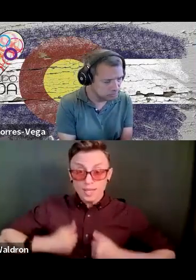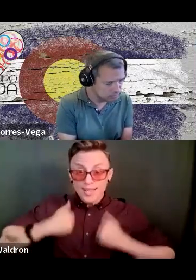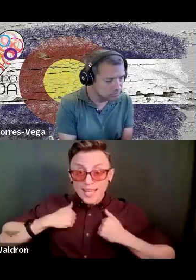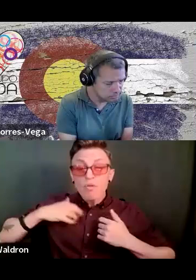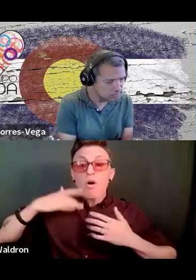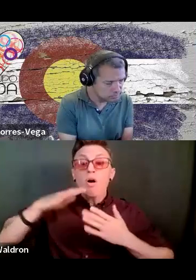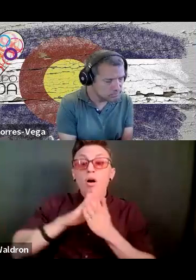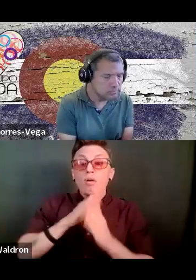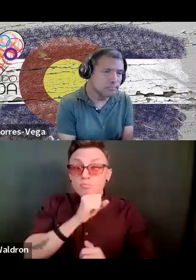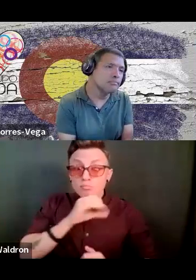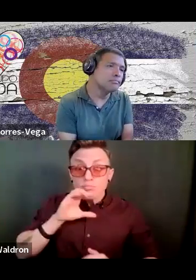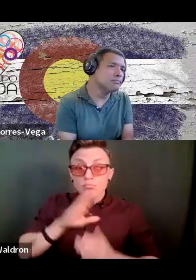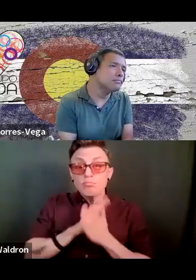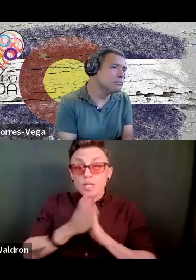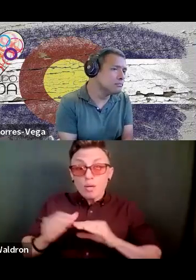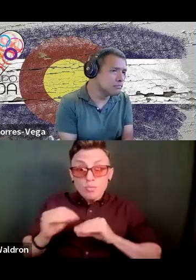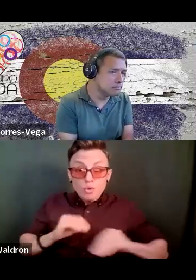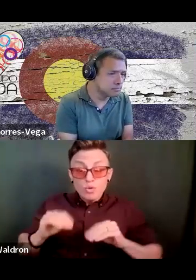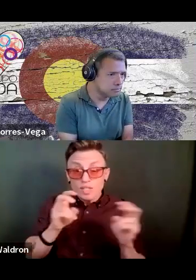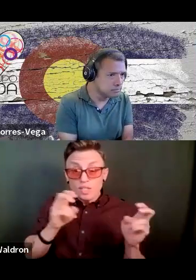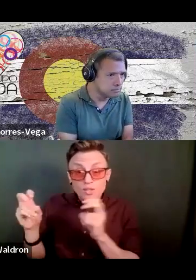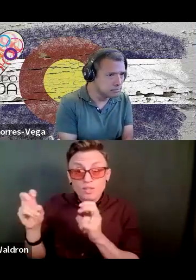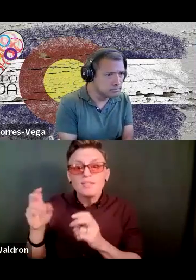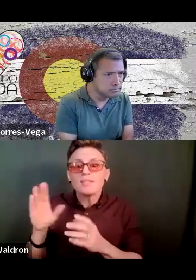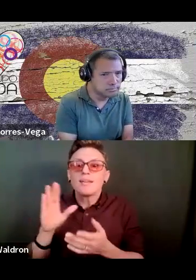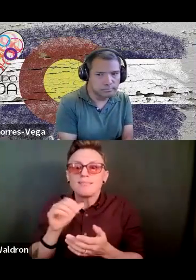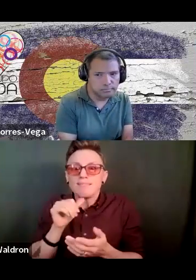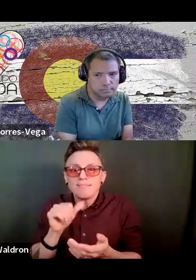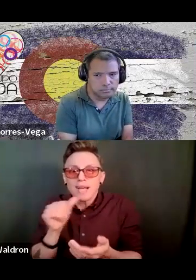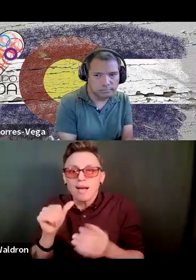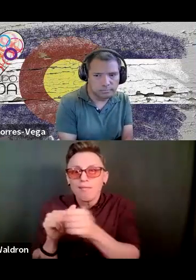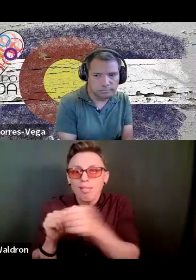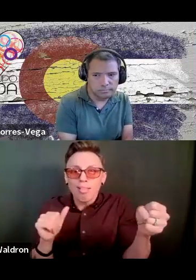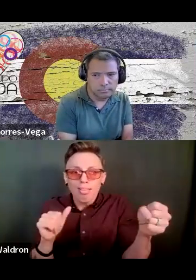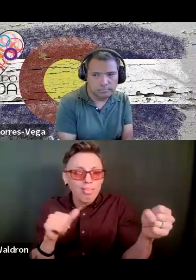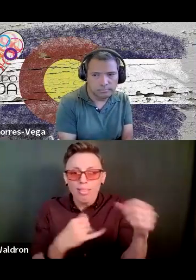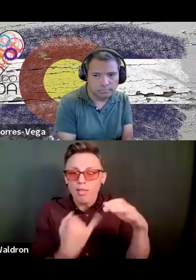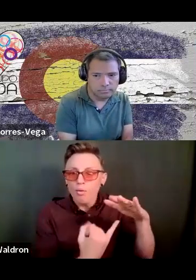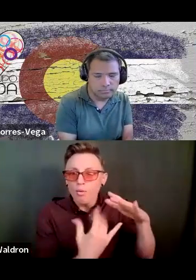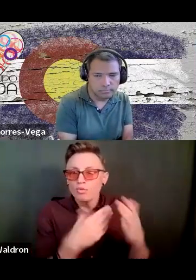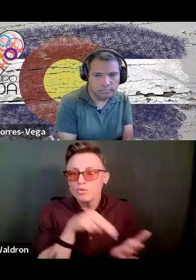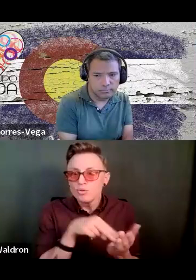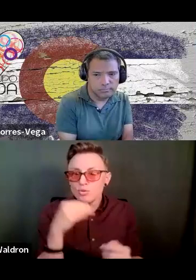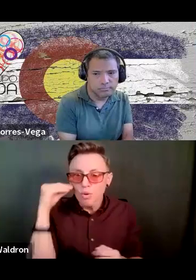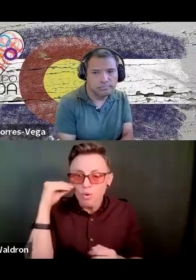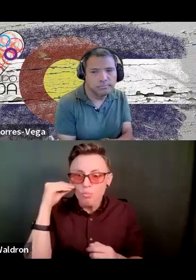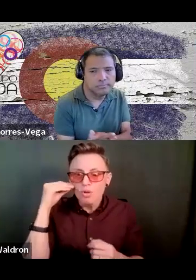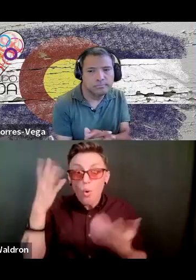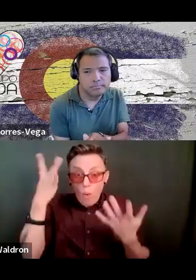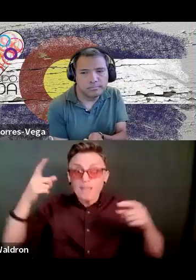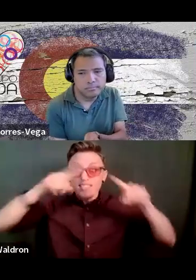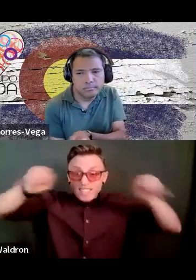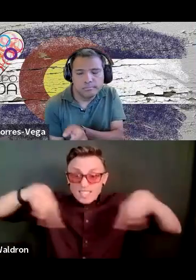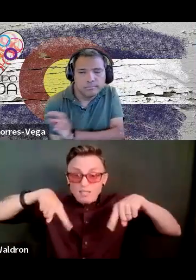issues, that you're not isolated to a nursing home in your room. It's because these folks right here fought for that basic access and for those rights. And so